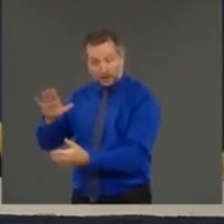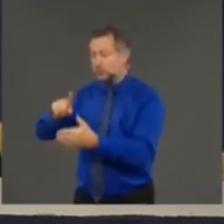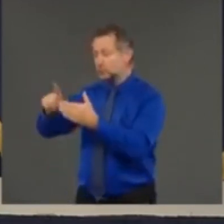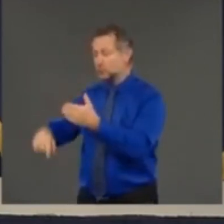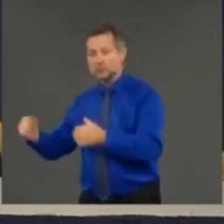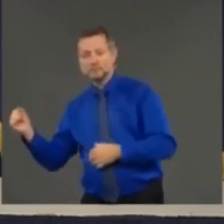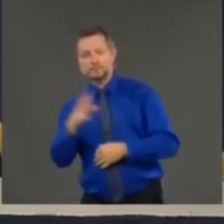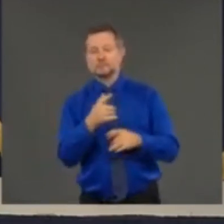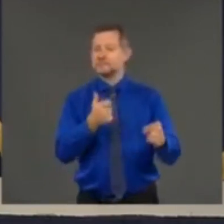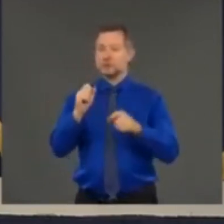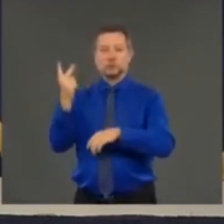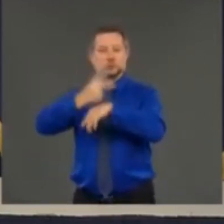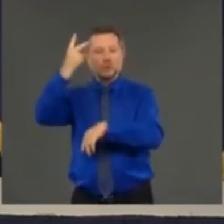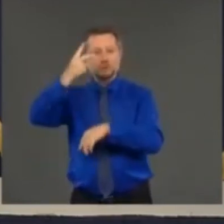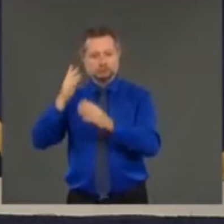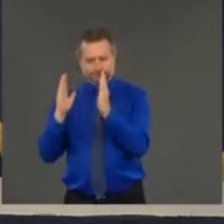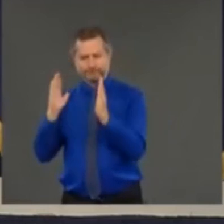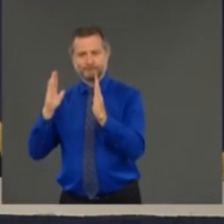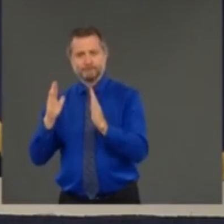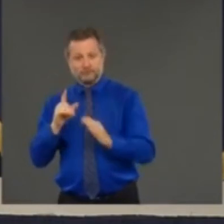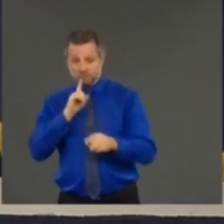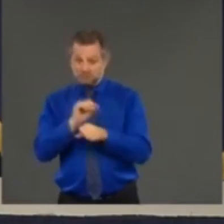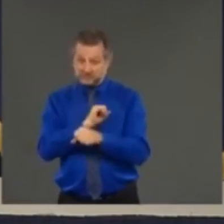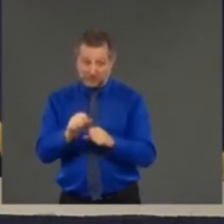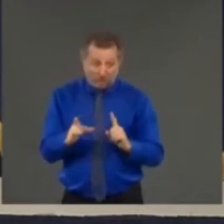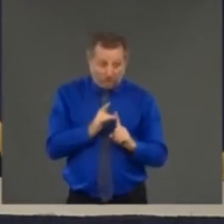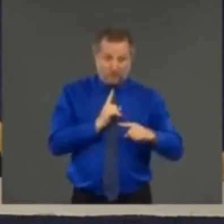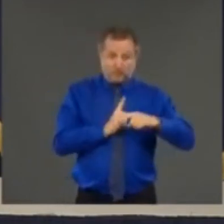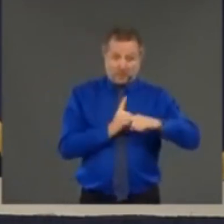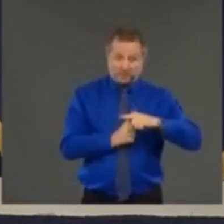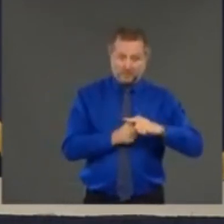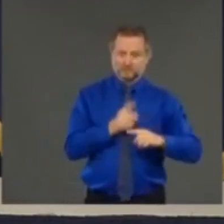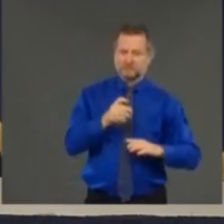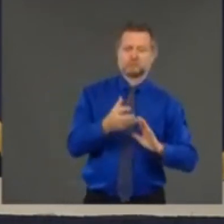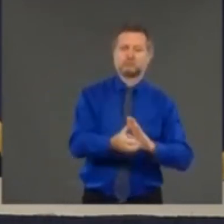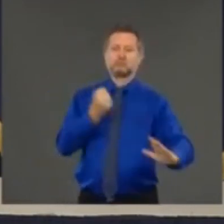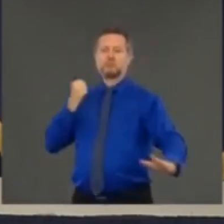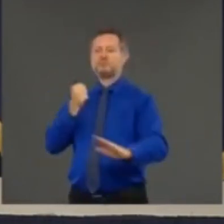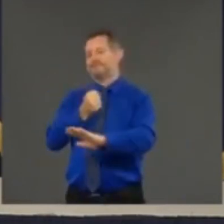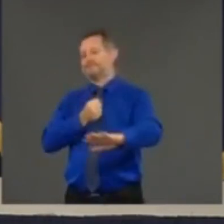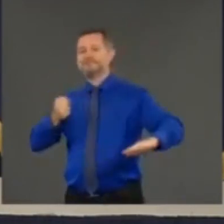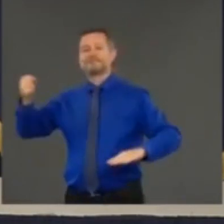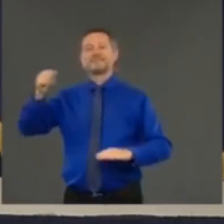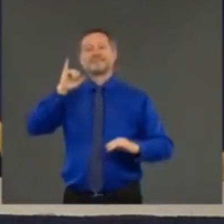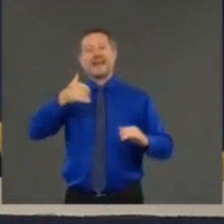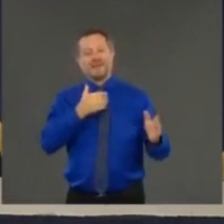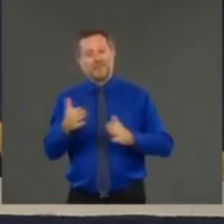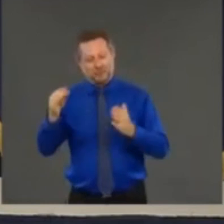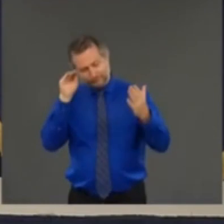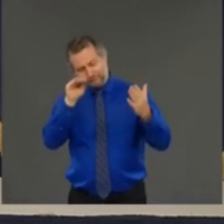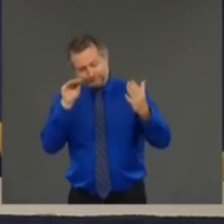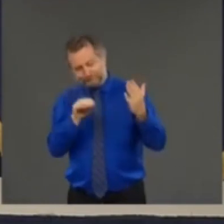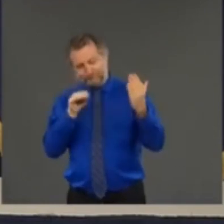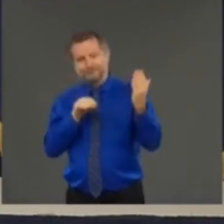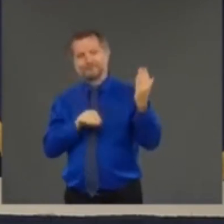if the child is positive within two days that child will be removed for 48 hours you know you're going to need that